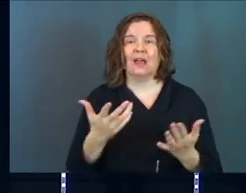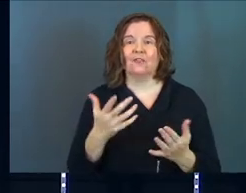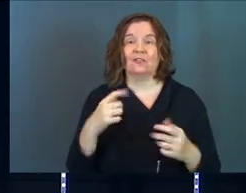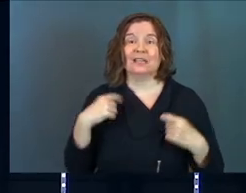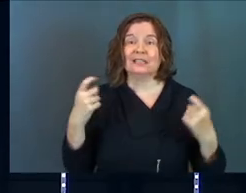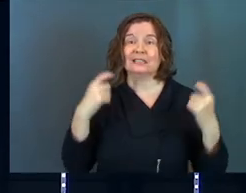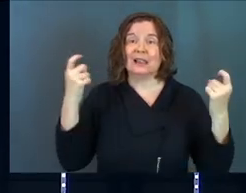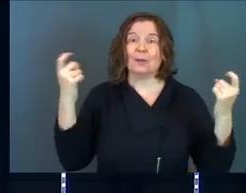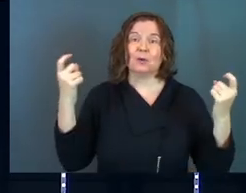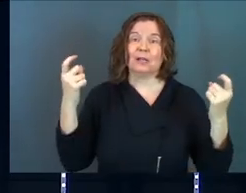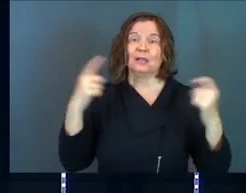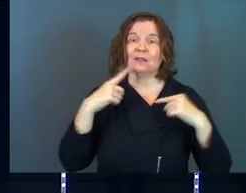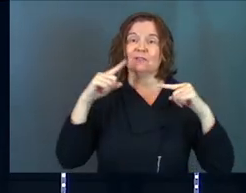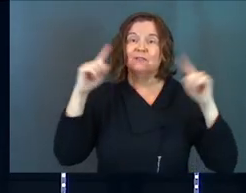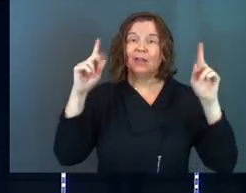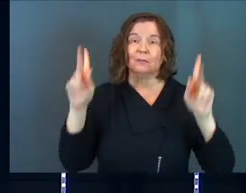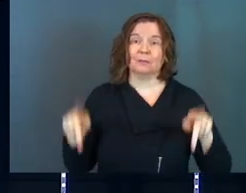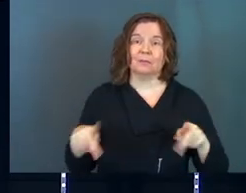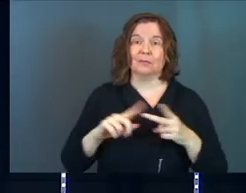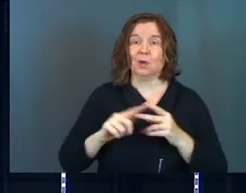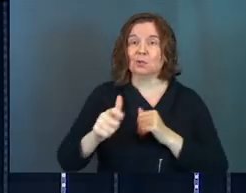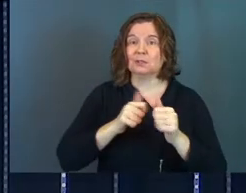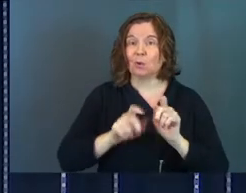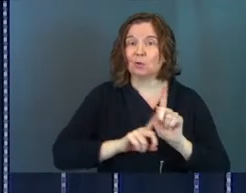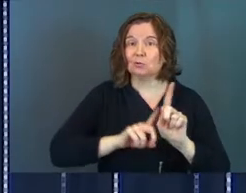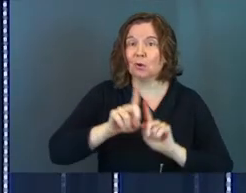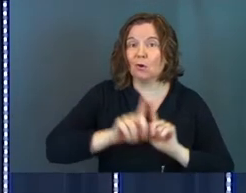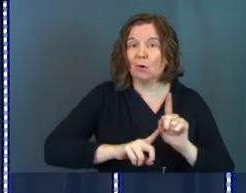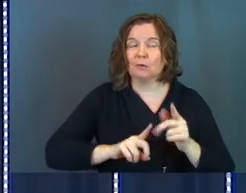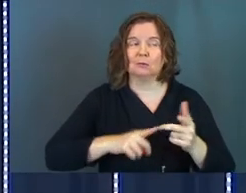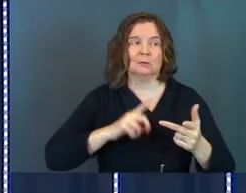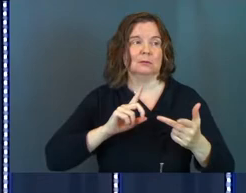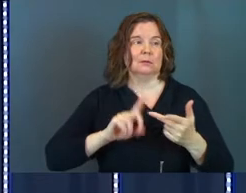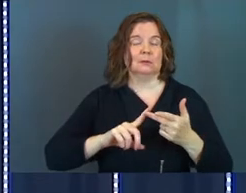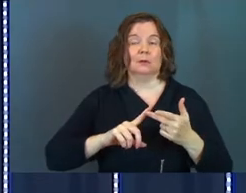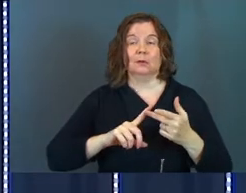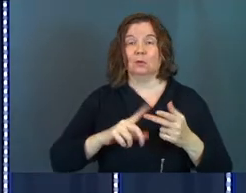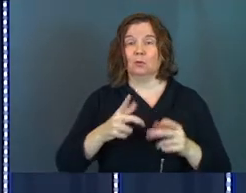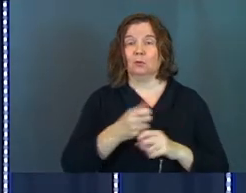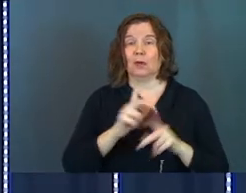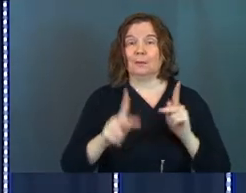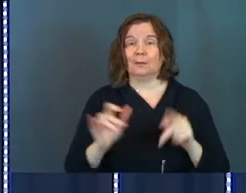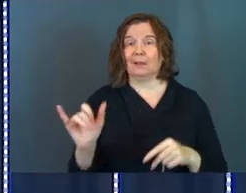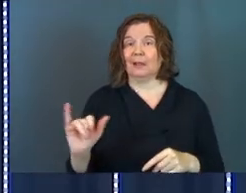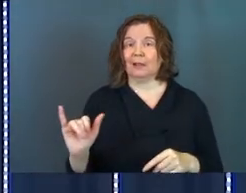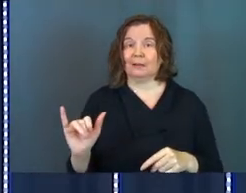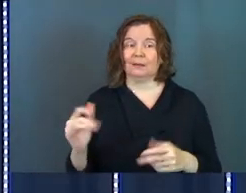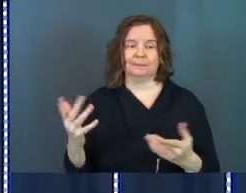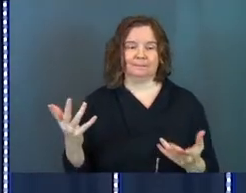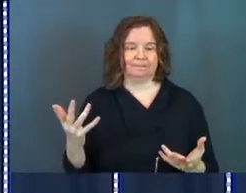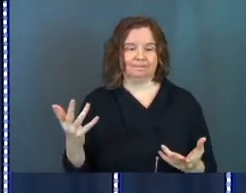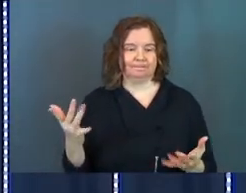celebrity, every sports star. We'll even grab people like